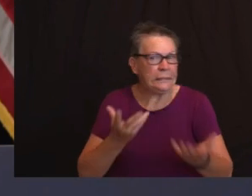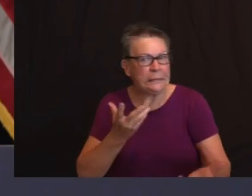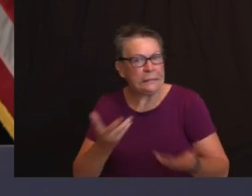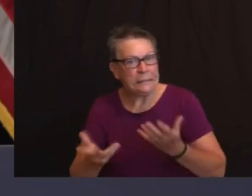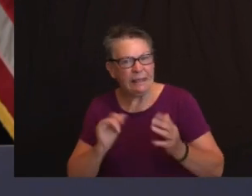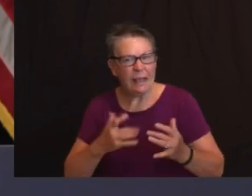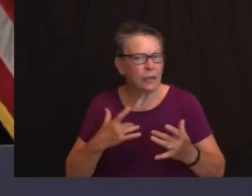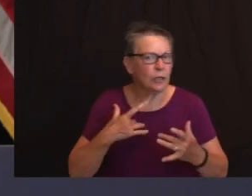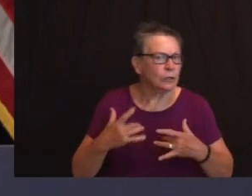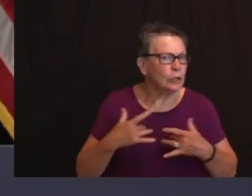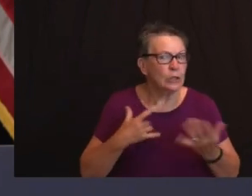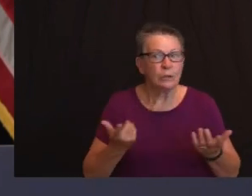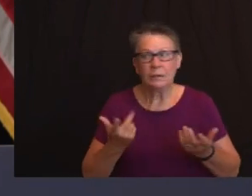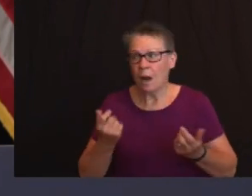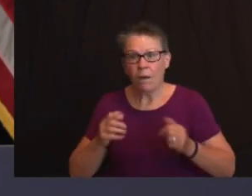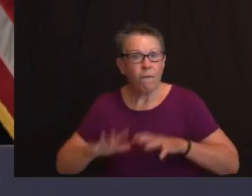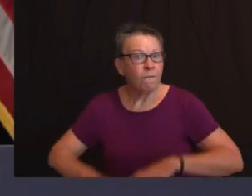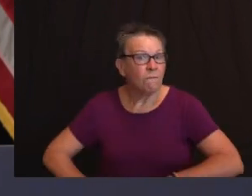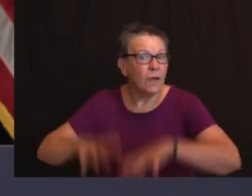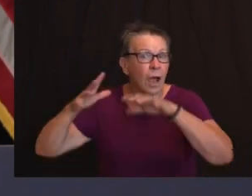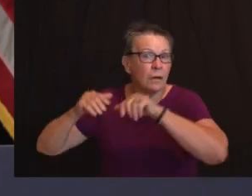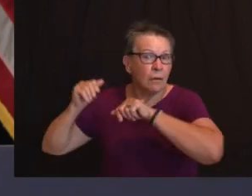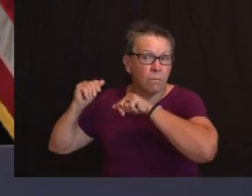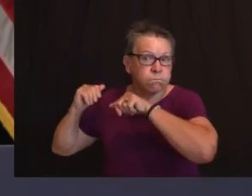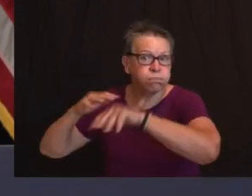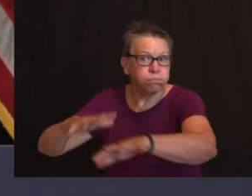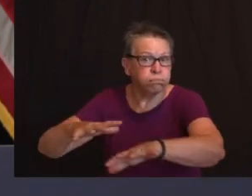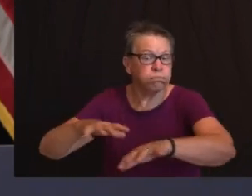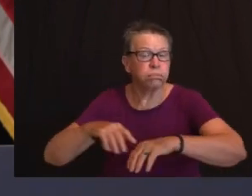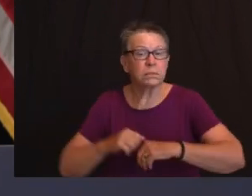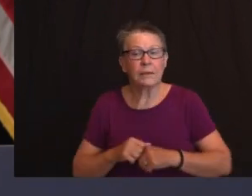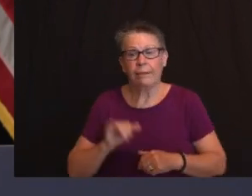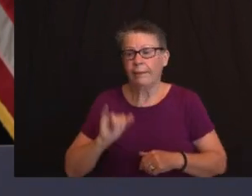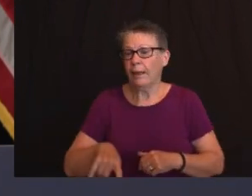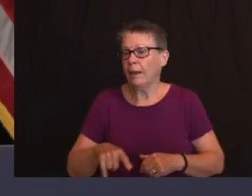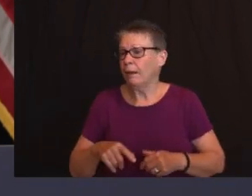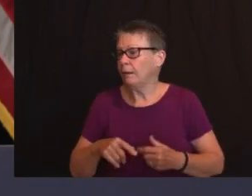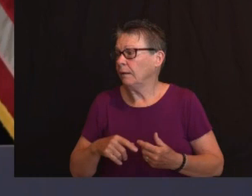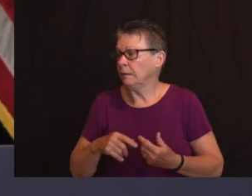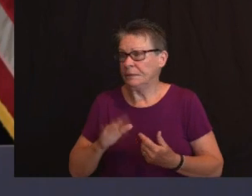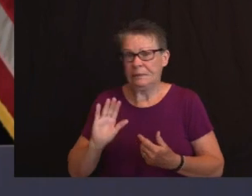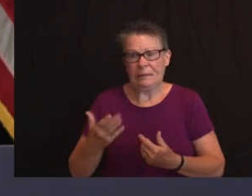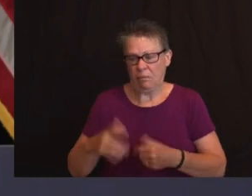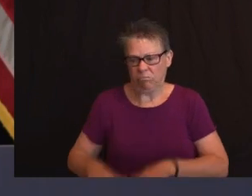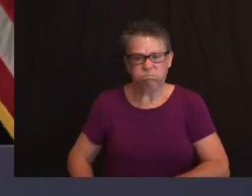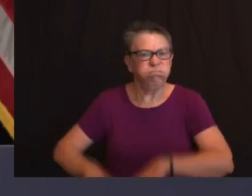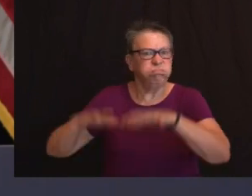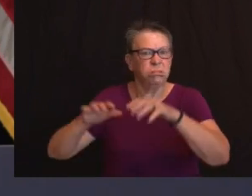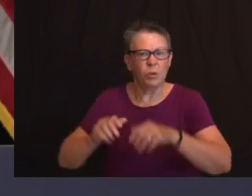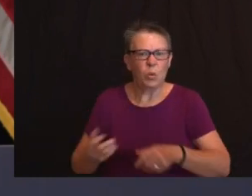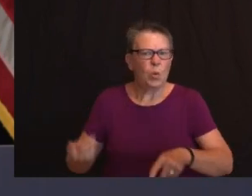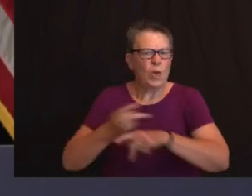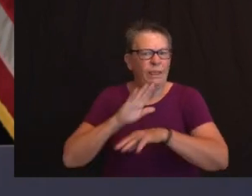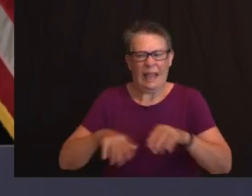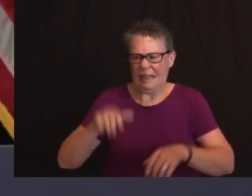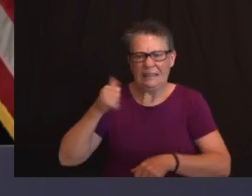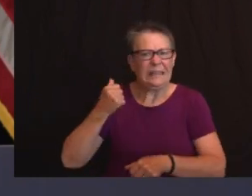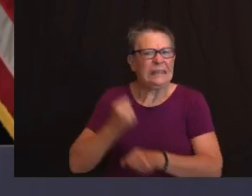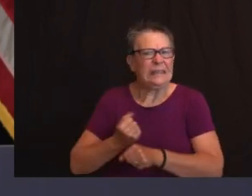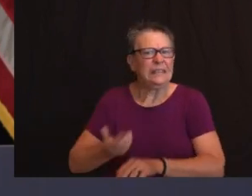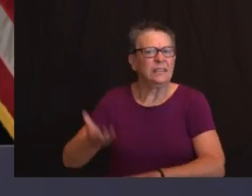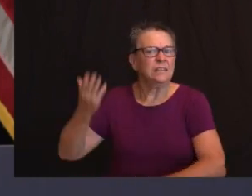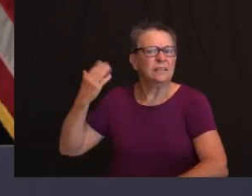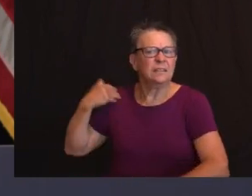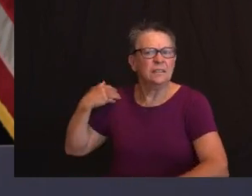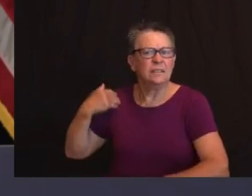than a decade if you remember right out of this building in 05 what route 29 looked like in the city of Trenton I'll